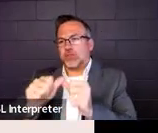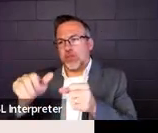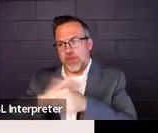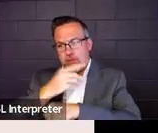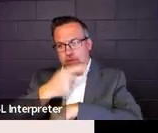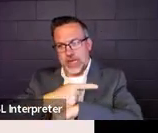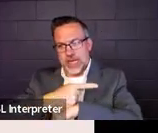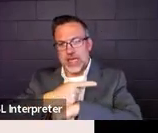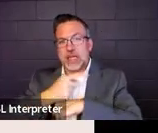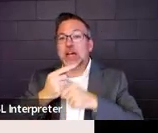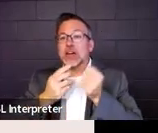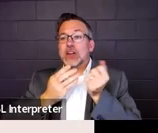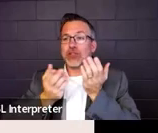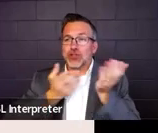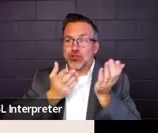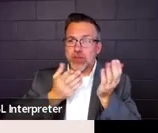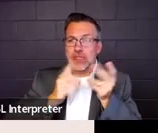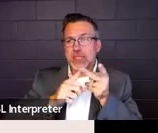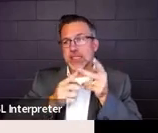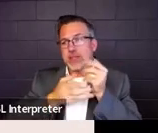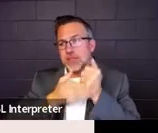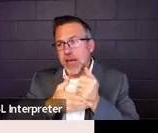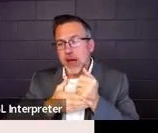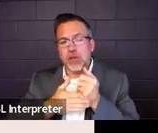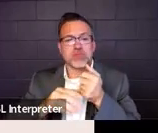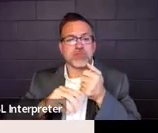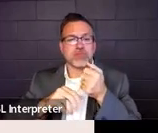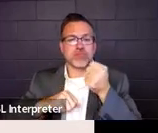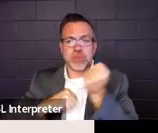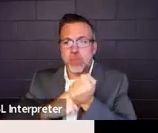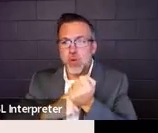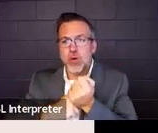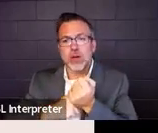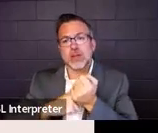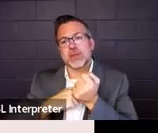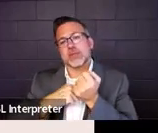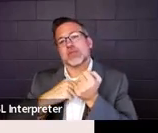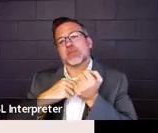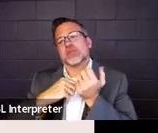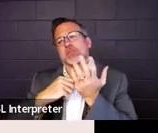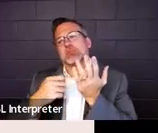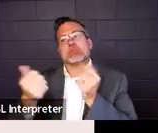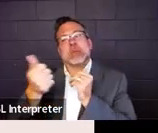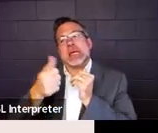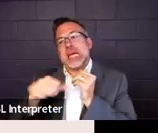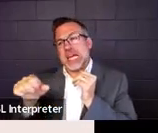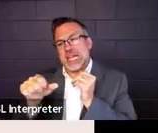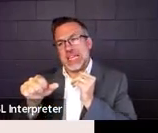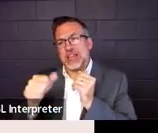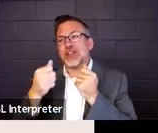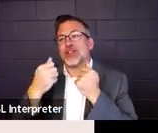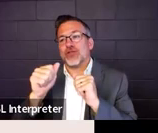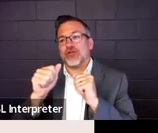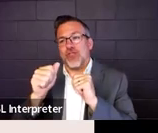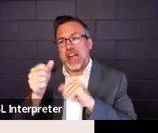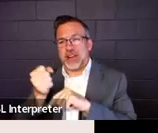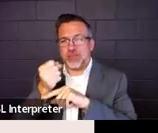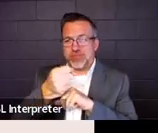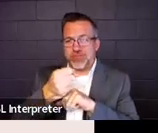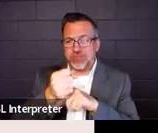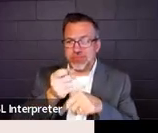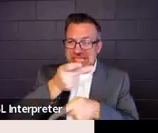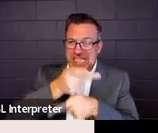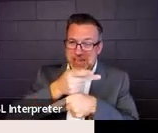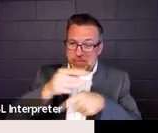services, supplementary aids, supports, benefits, anything they need to try and keep them full day before you